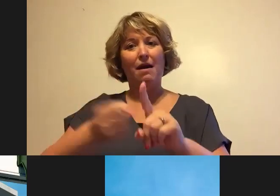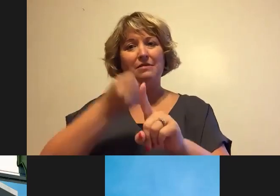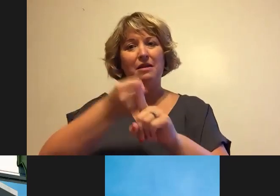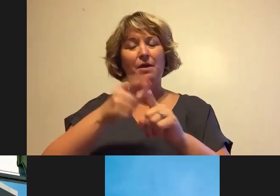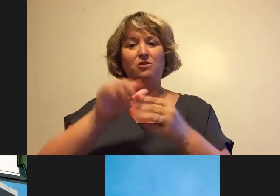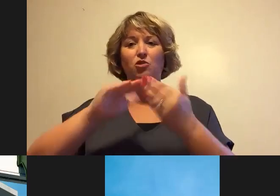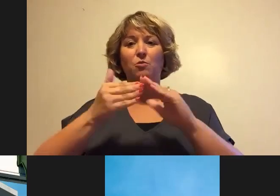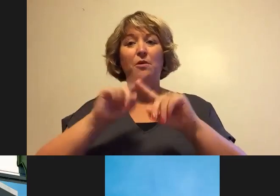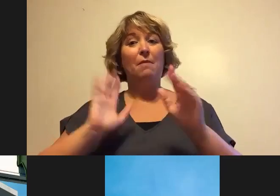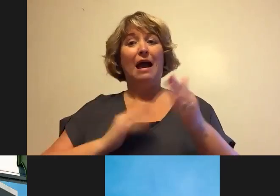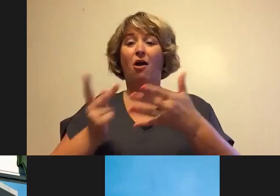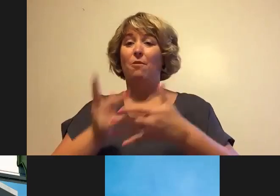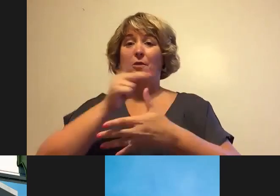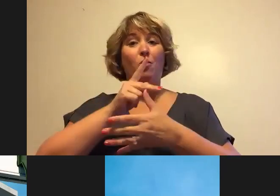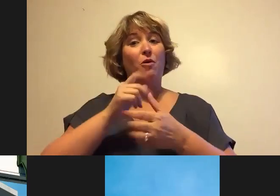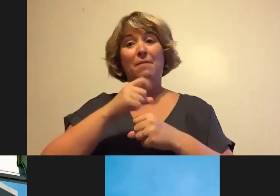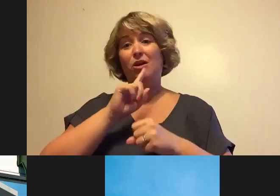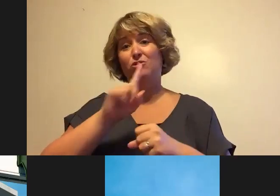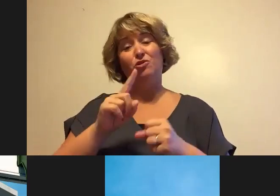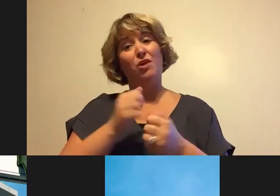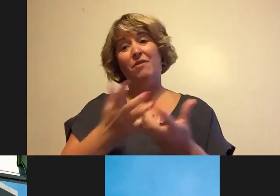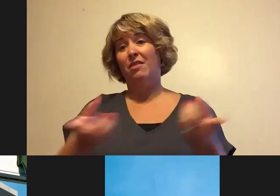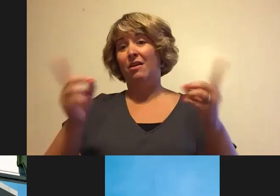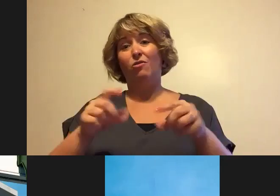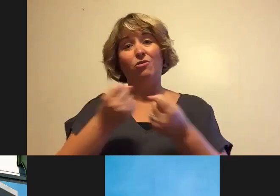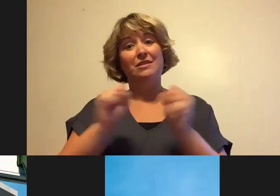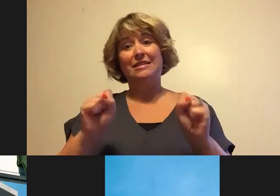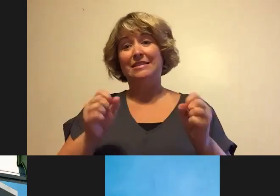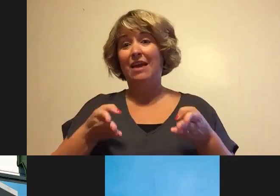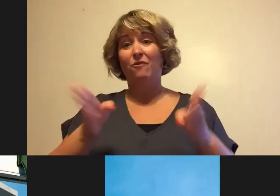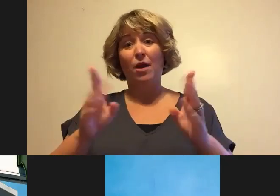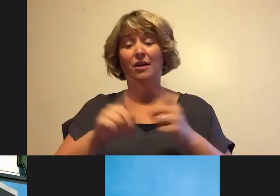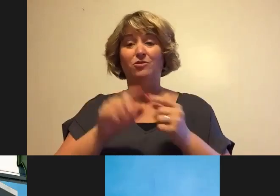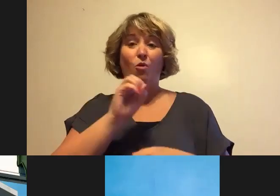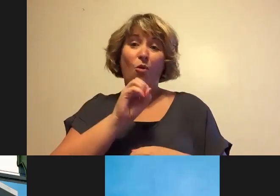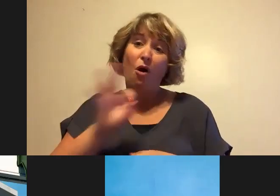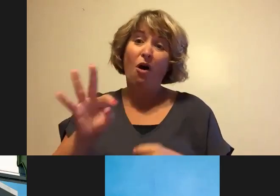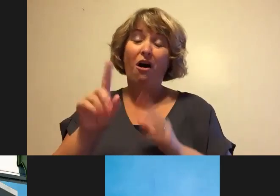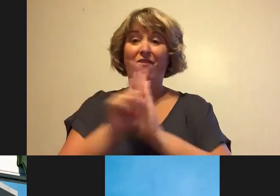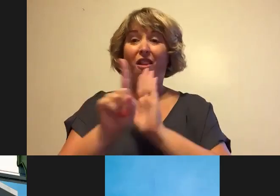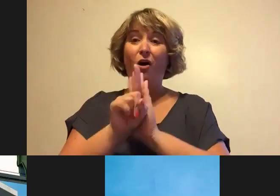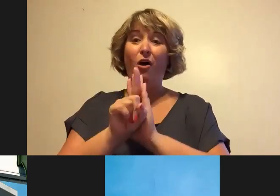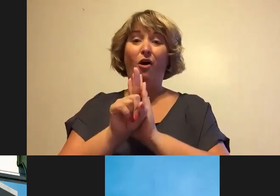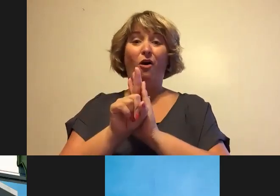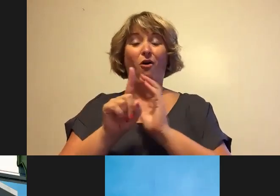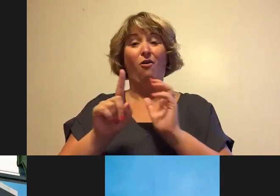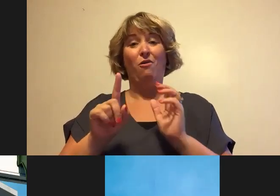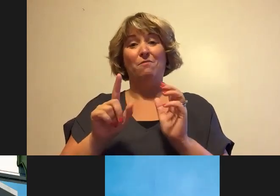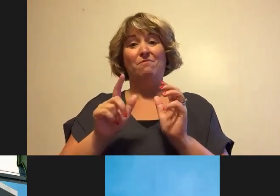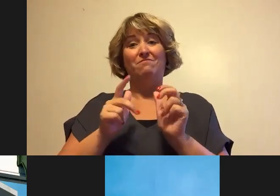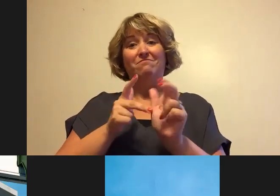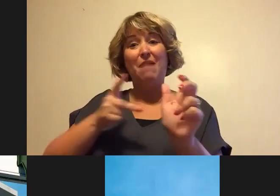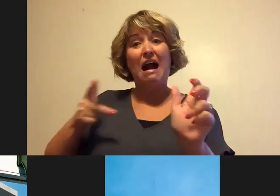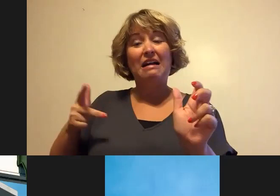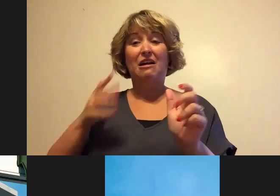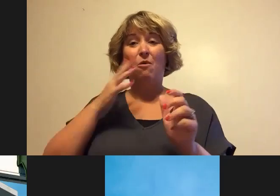everything occurs in a safe way. So disabling those alarms would present a security or a safety hazard